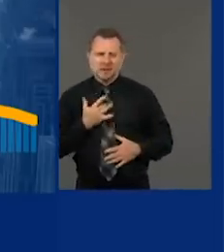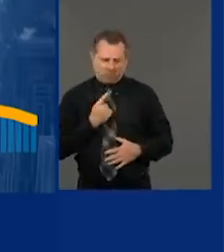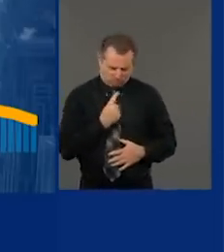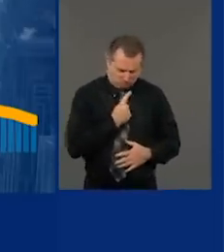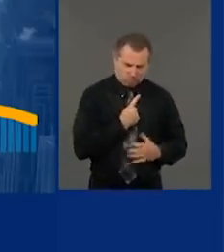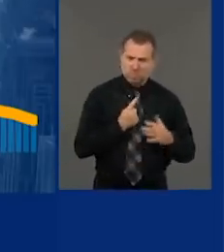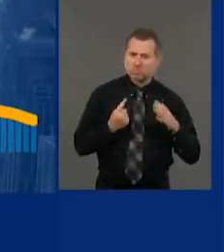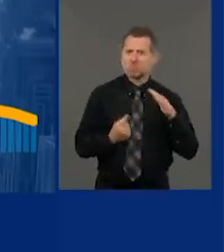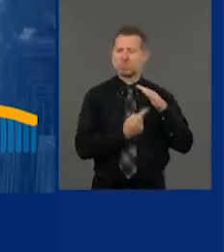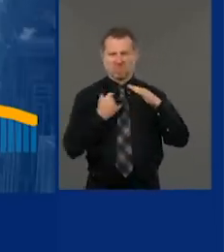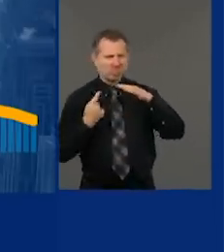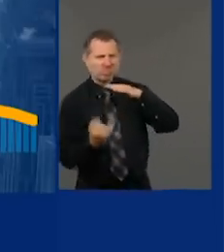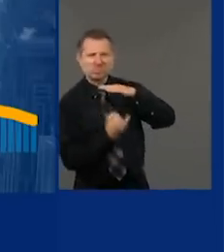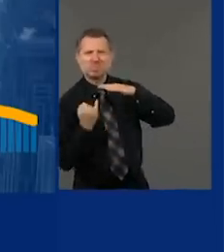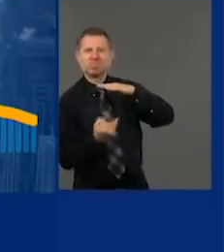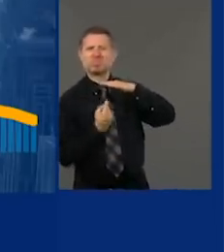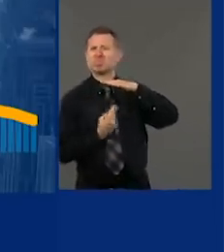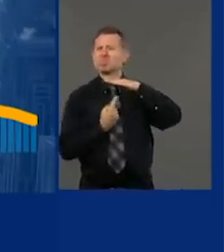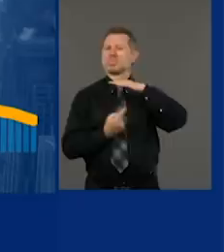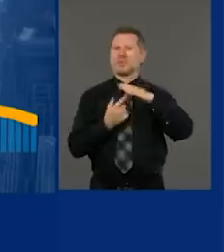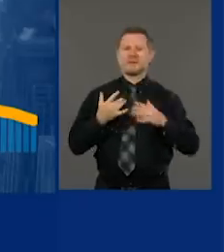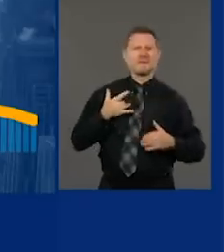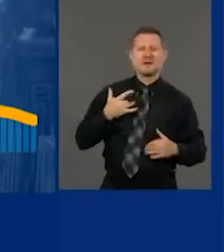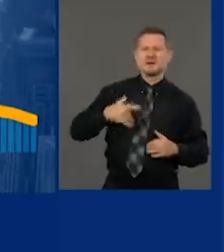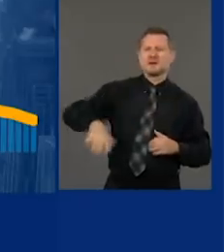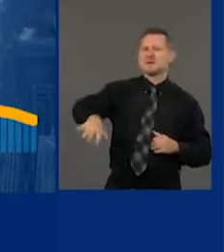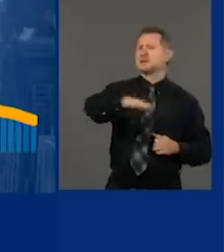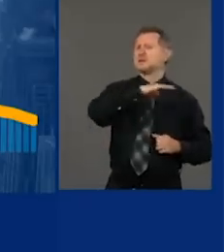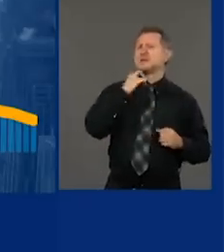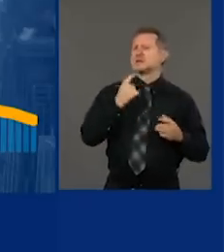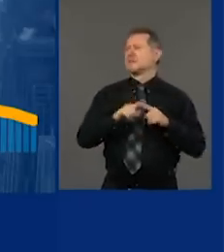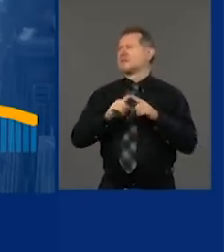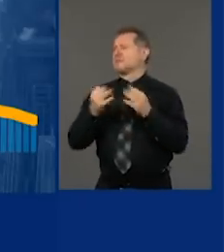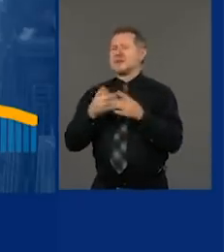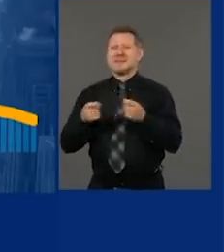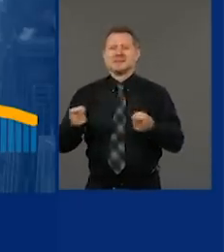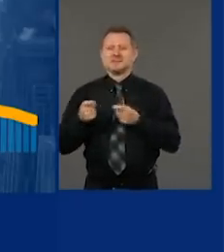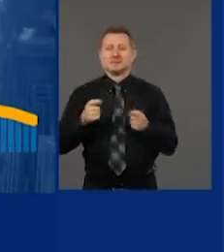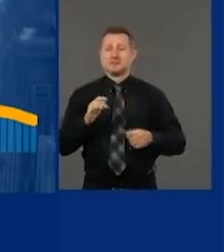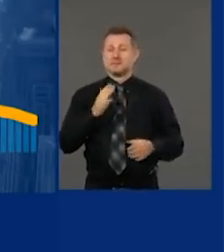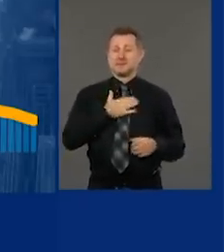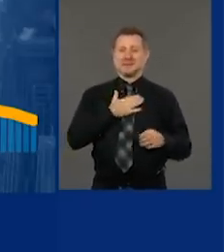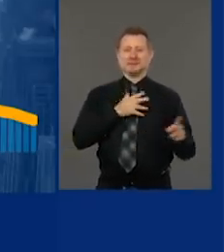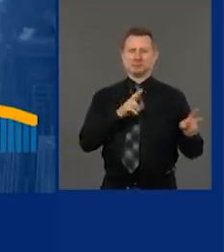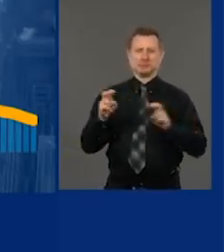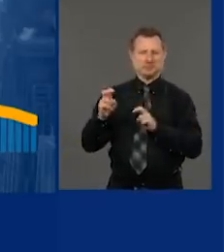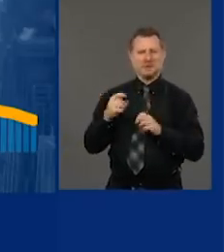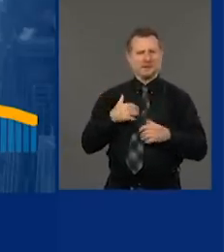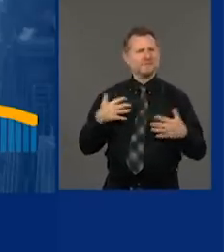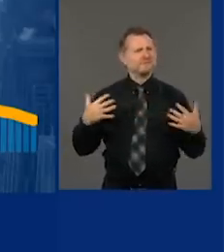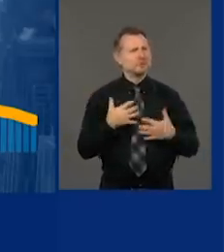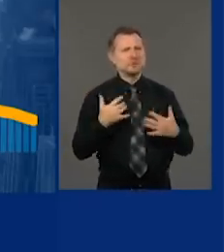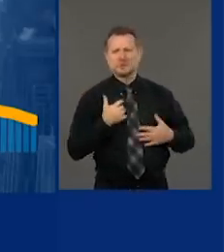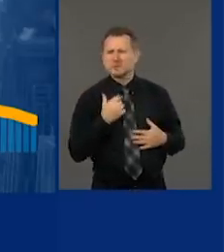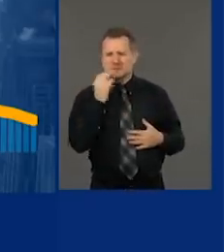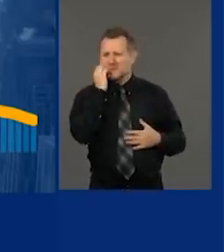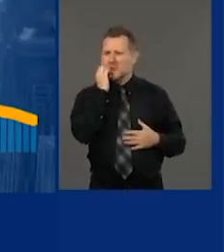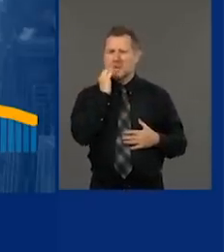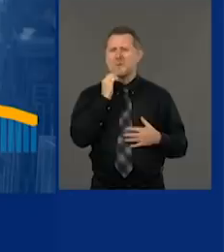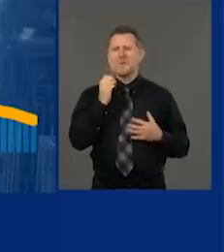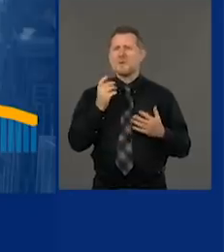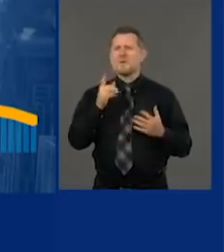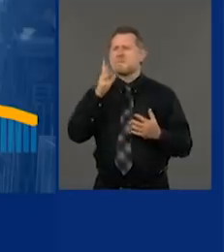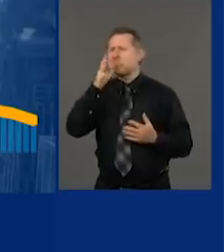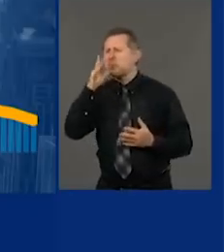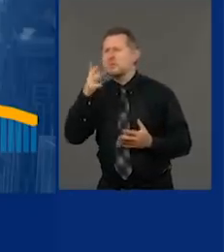Everyone had their own demons they were dealing with. I had my own demons and my own fears. I'm afraid for my mother, afraid for my